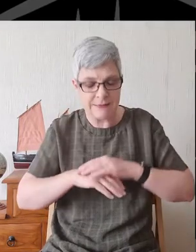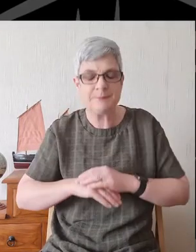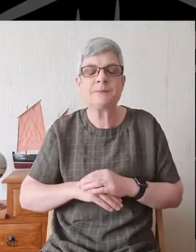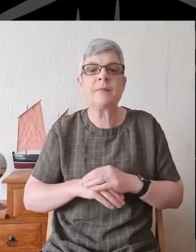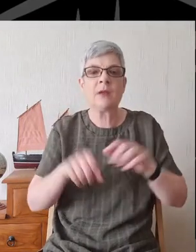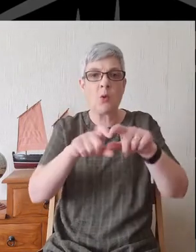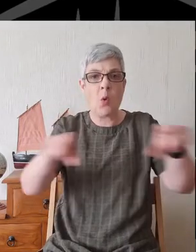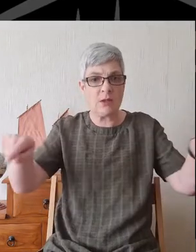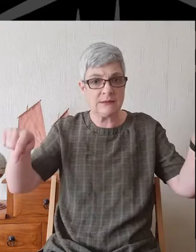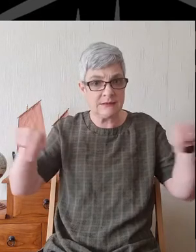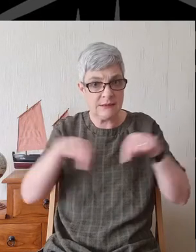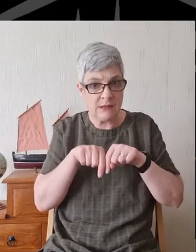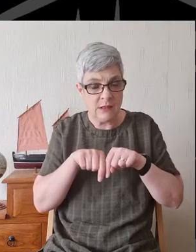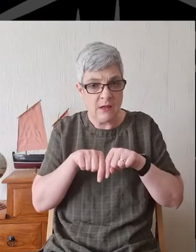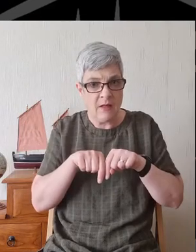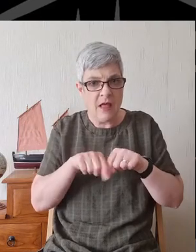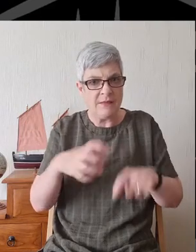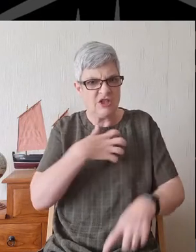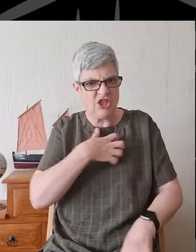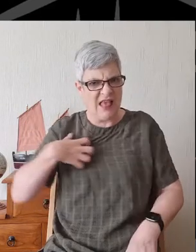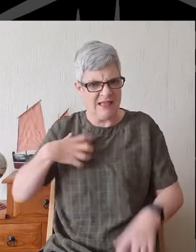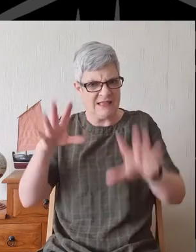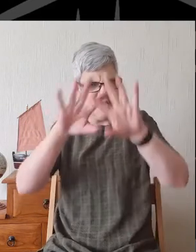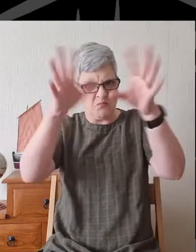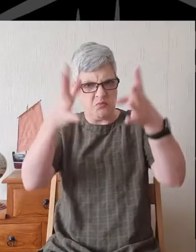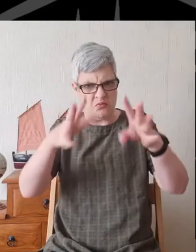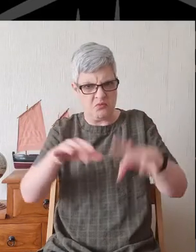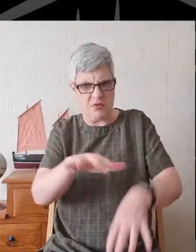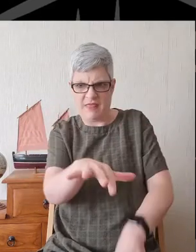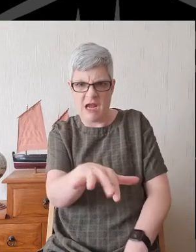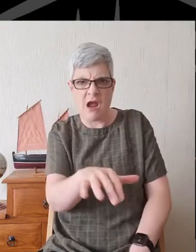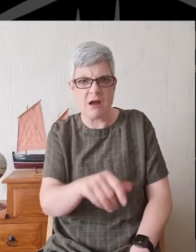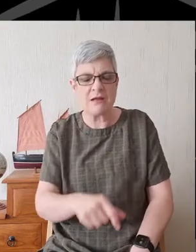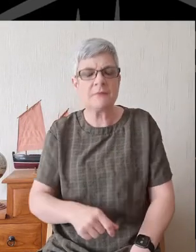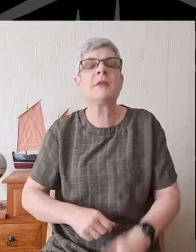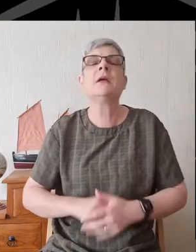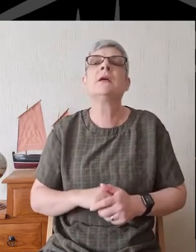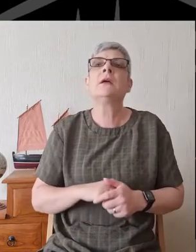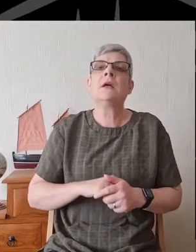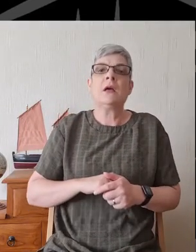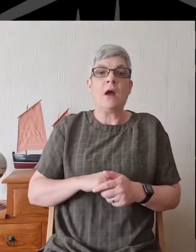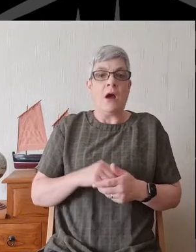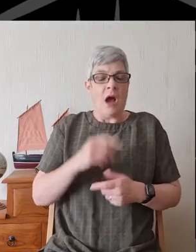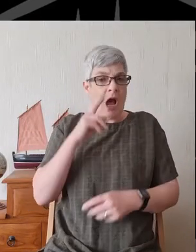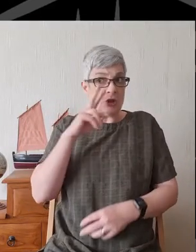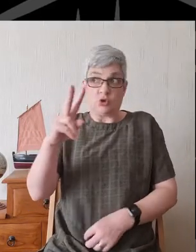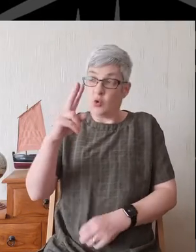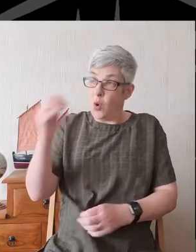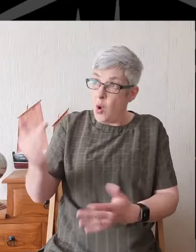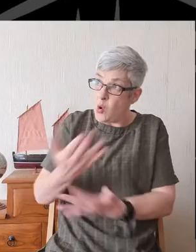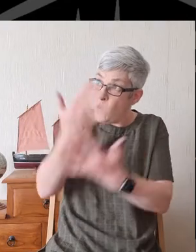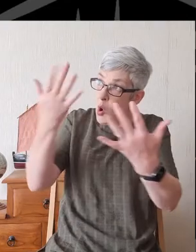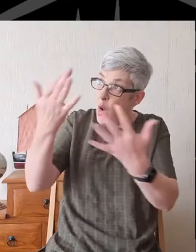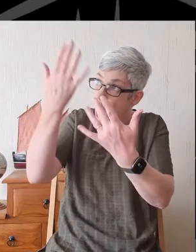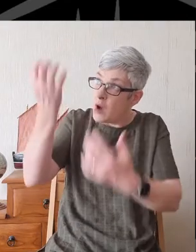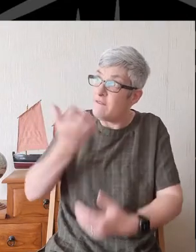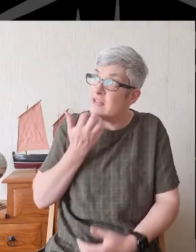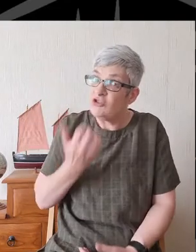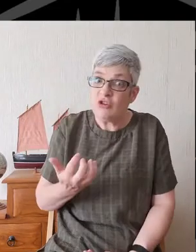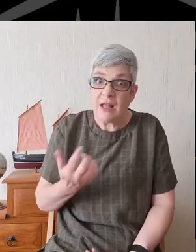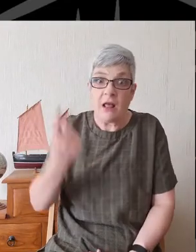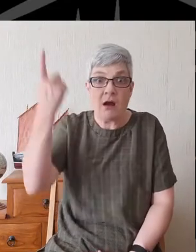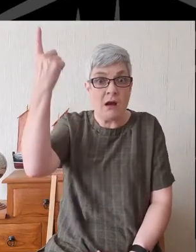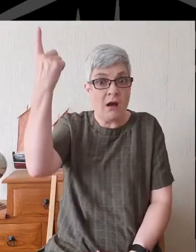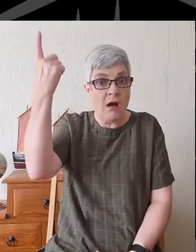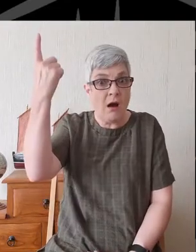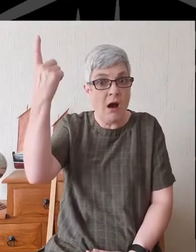where the idol that provokes to jealousy stood. And there before me was the glory of the God of Israel, as in the